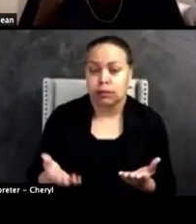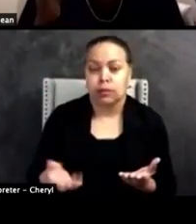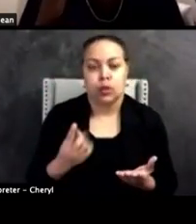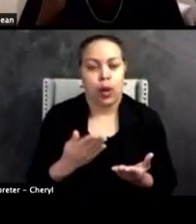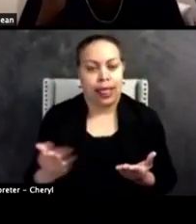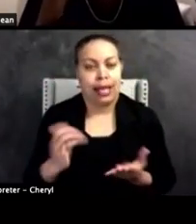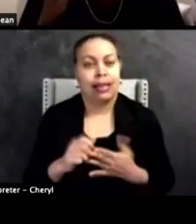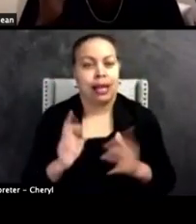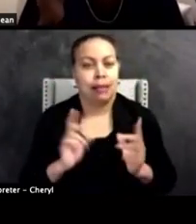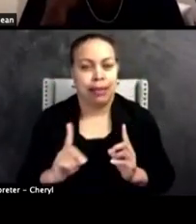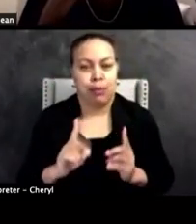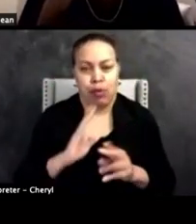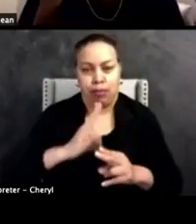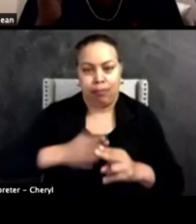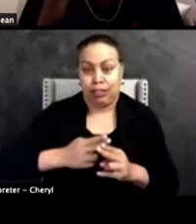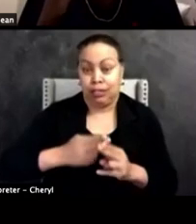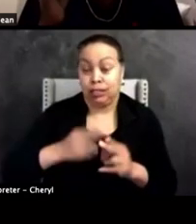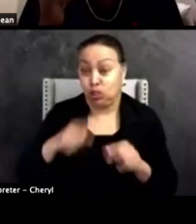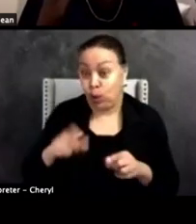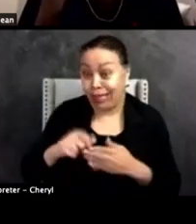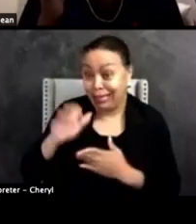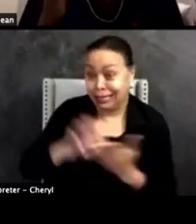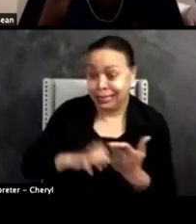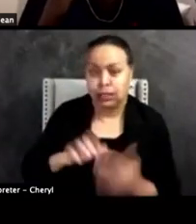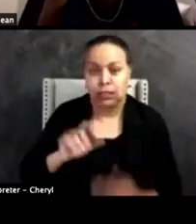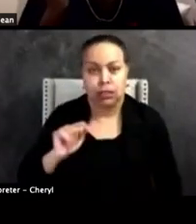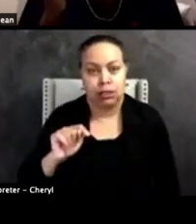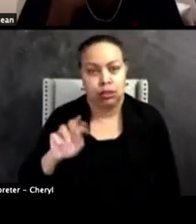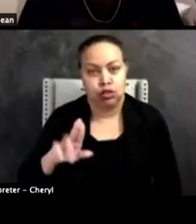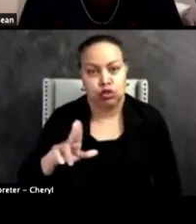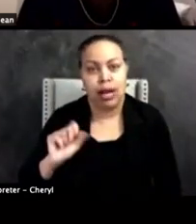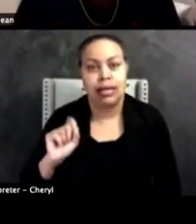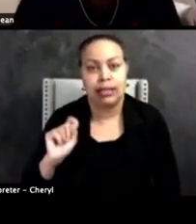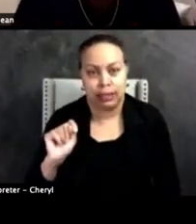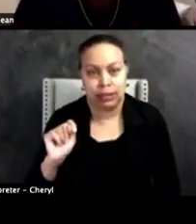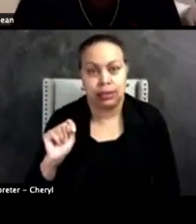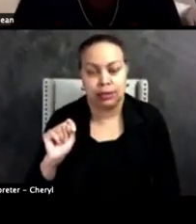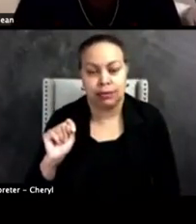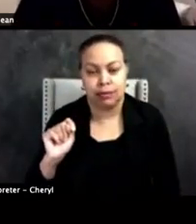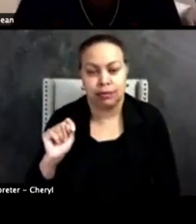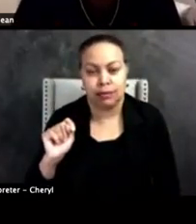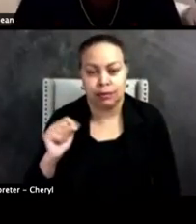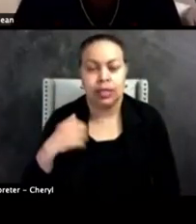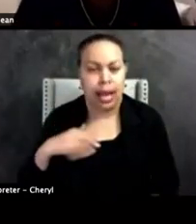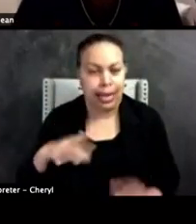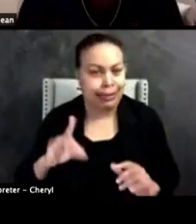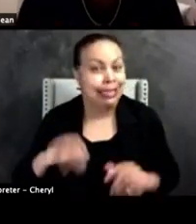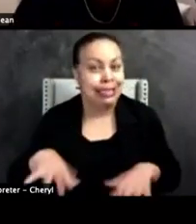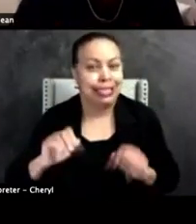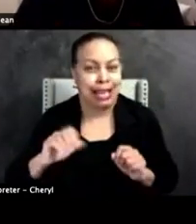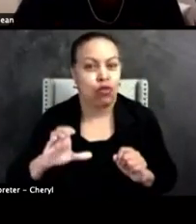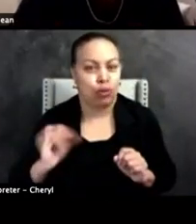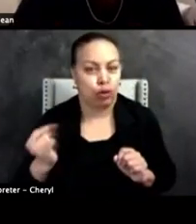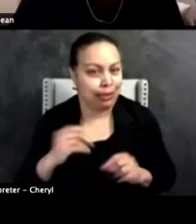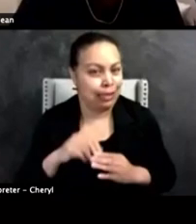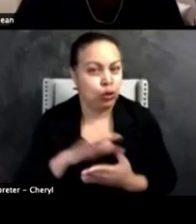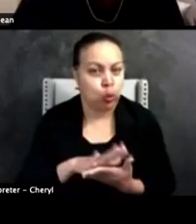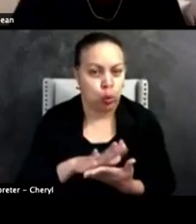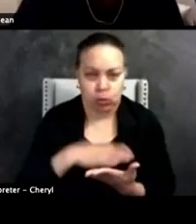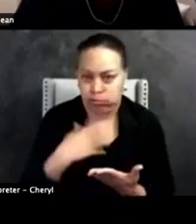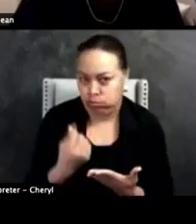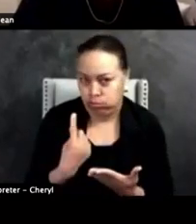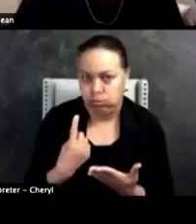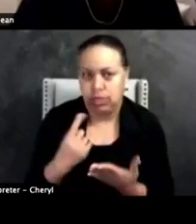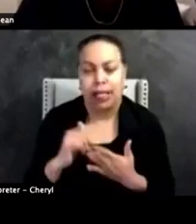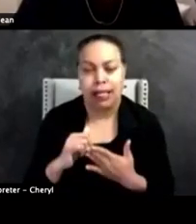people have been throwing around in this conversation is trust. Okay. I've done, I, I take, I took criminal justice in school and I understand that